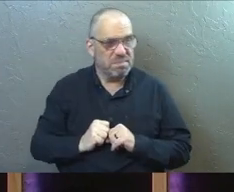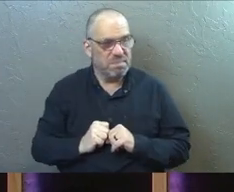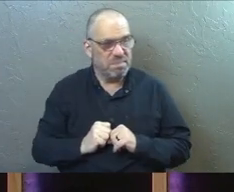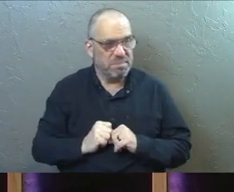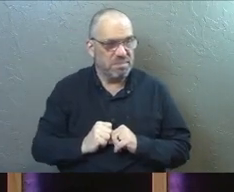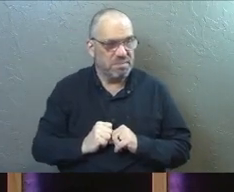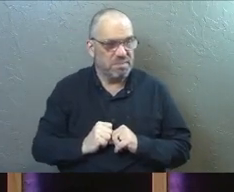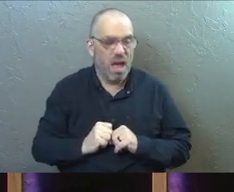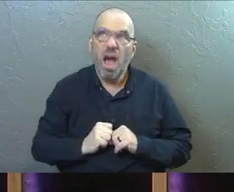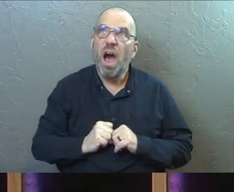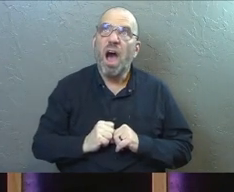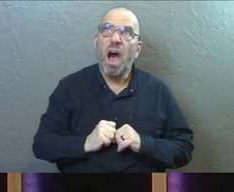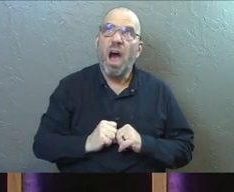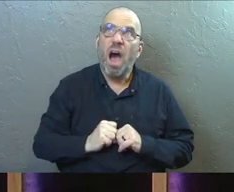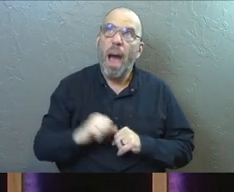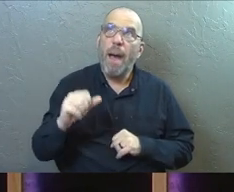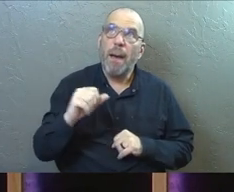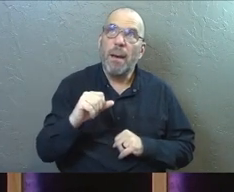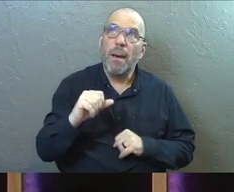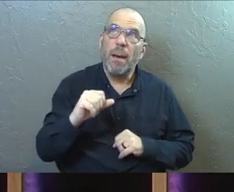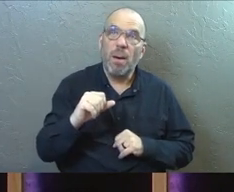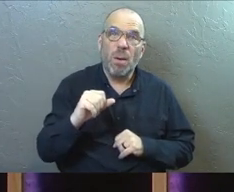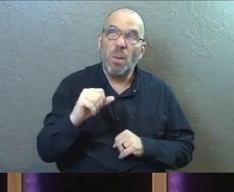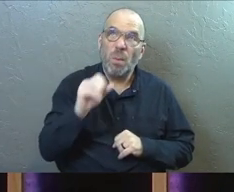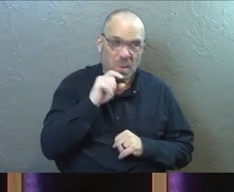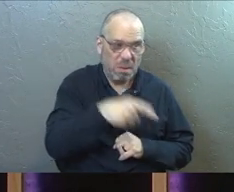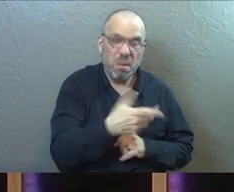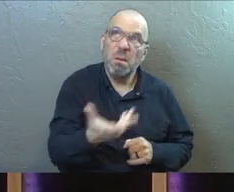And he says, do I have to bring this water out for you?